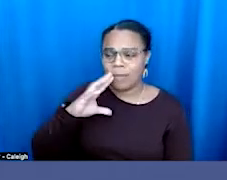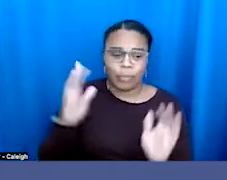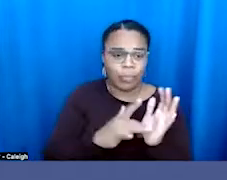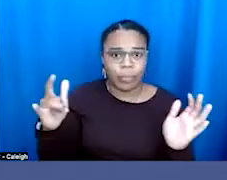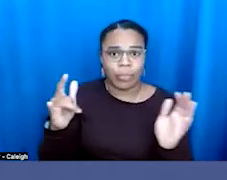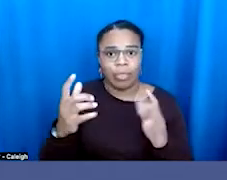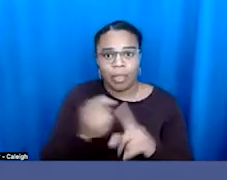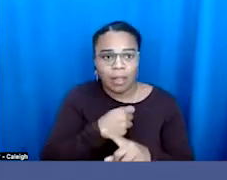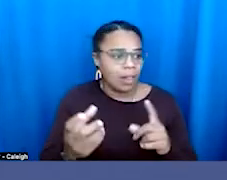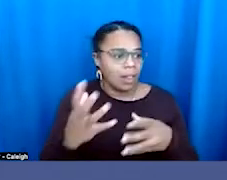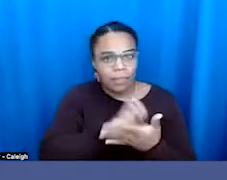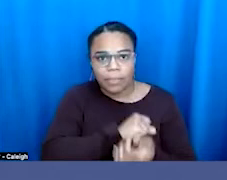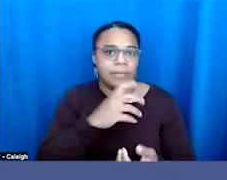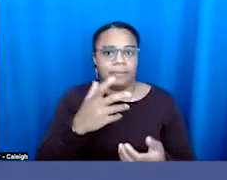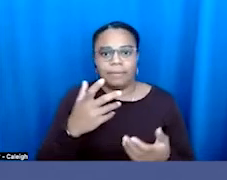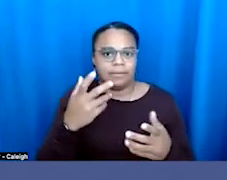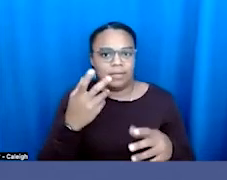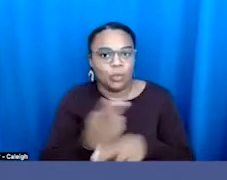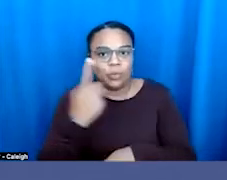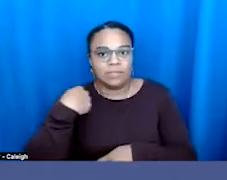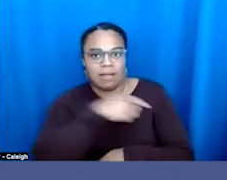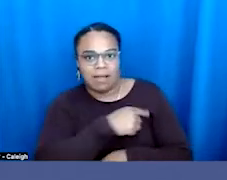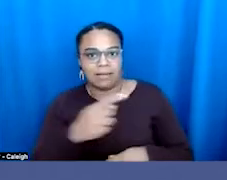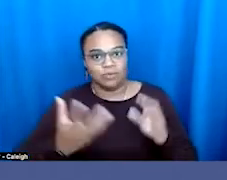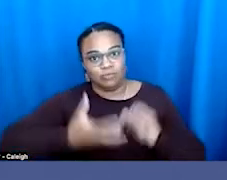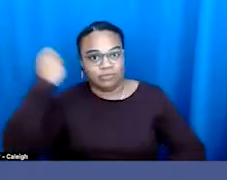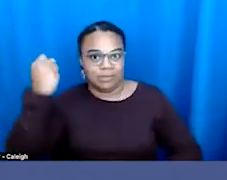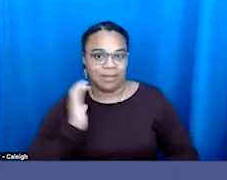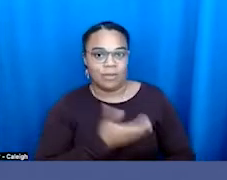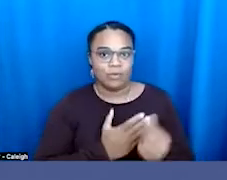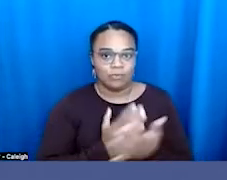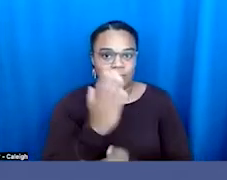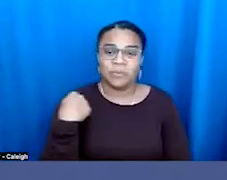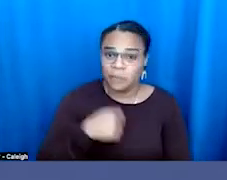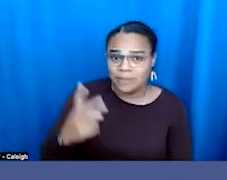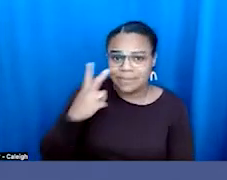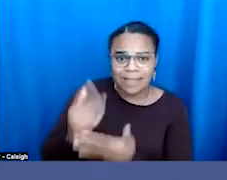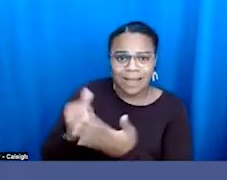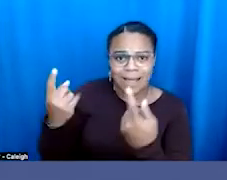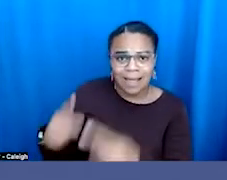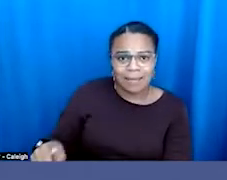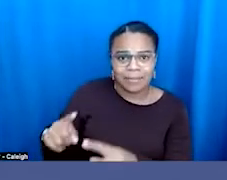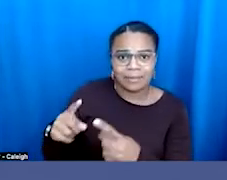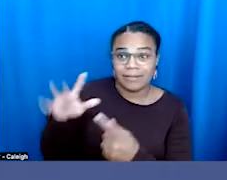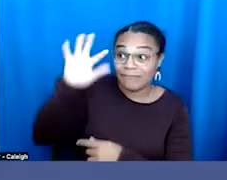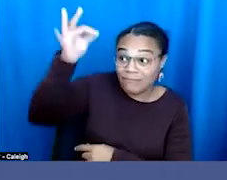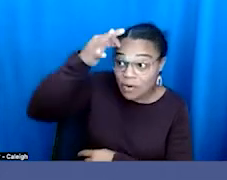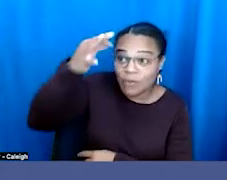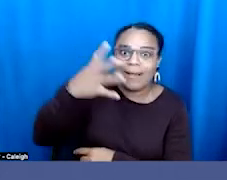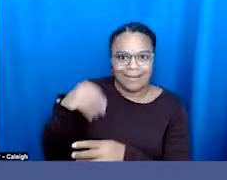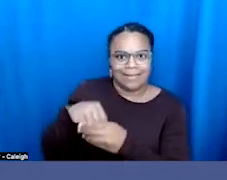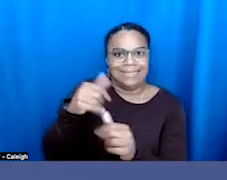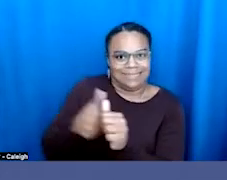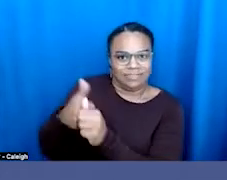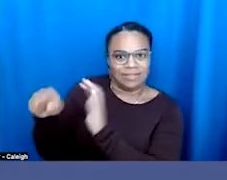seeing it in technicolor on the federal level and in our states. And so